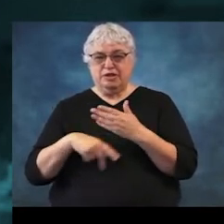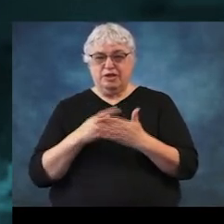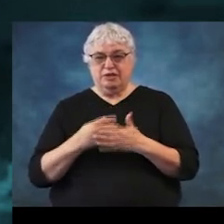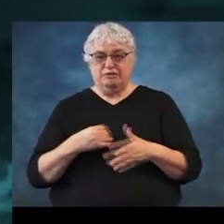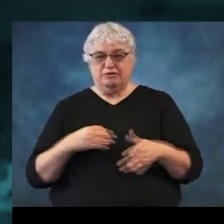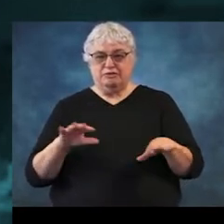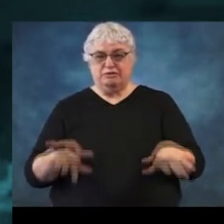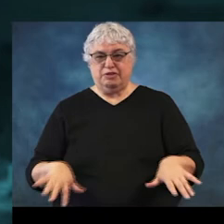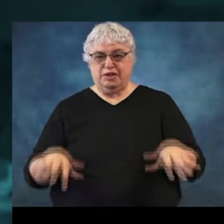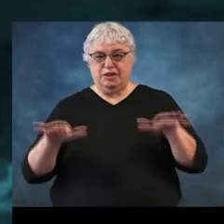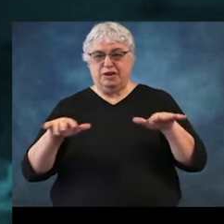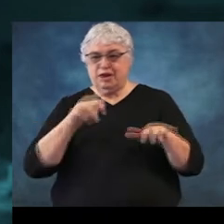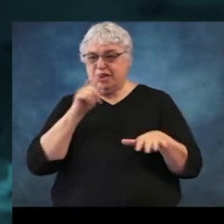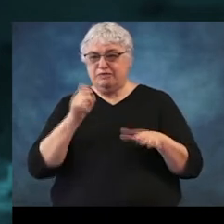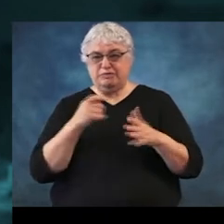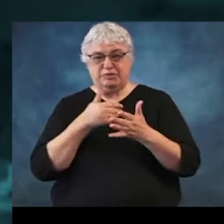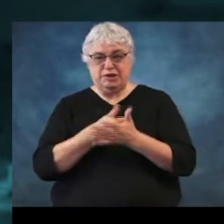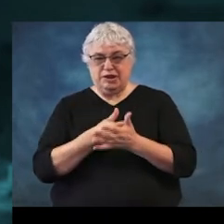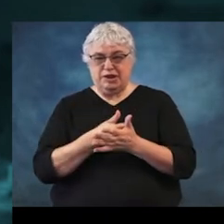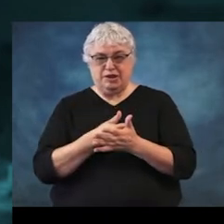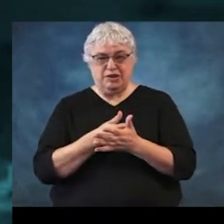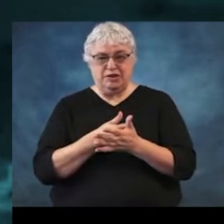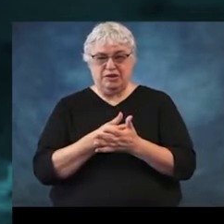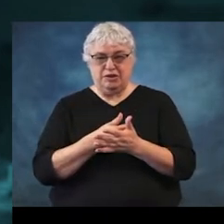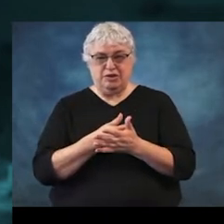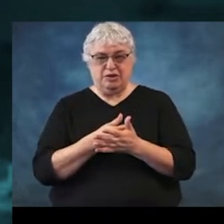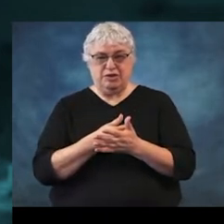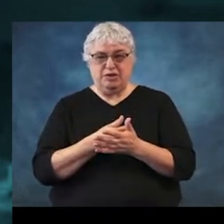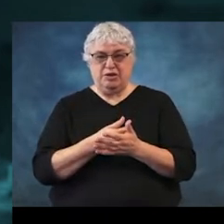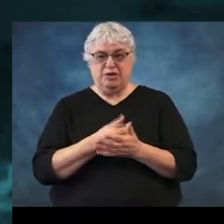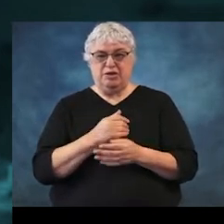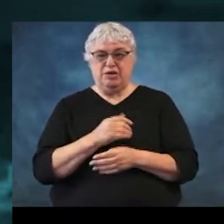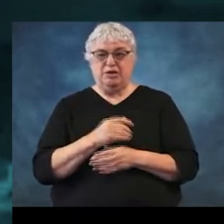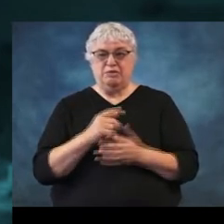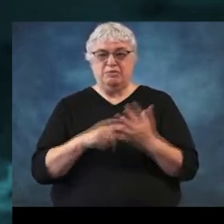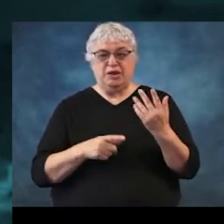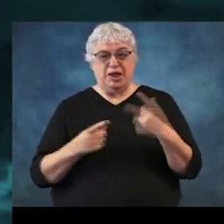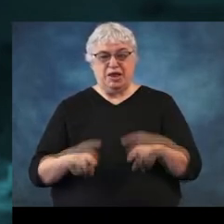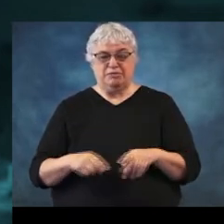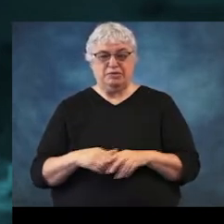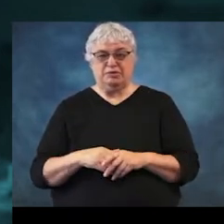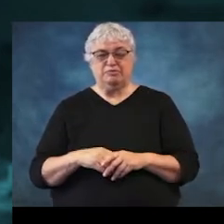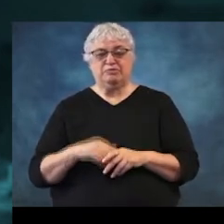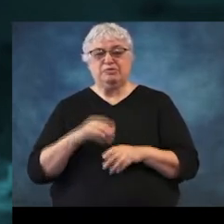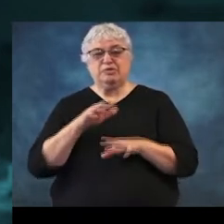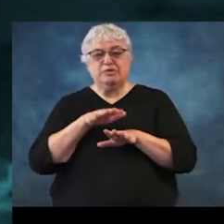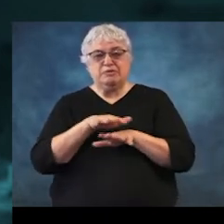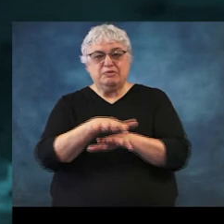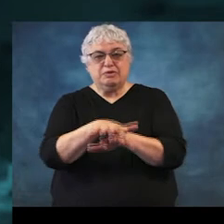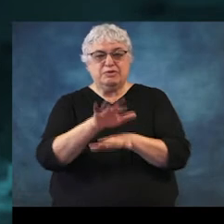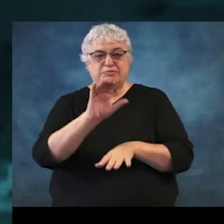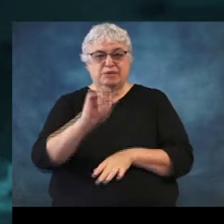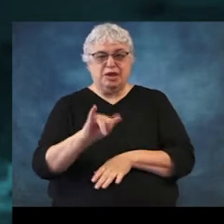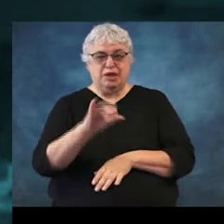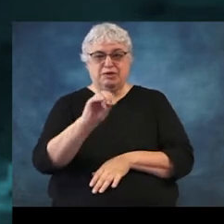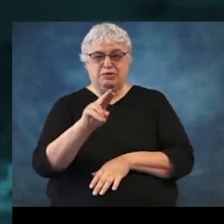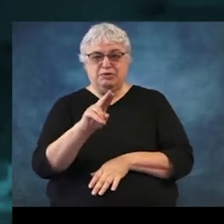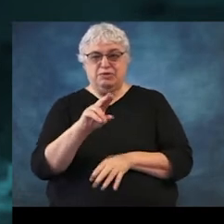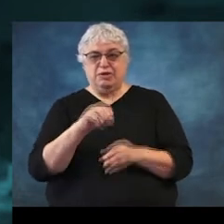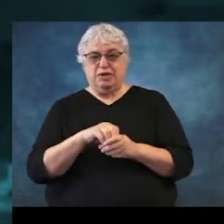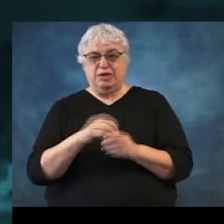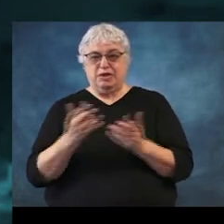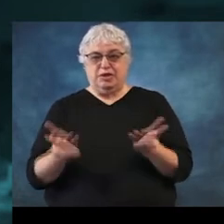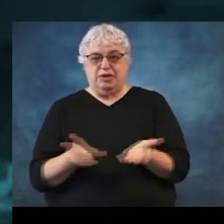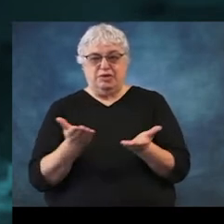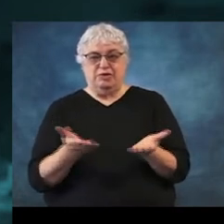of flooding and it doesn't have to be near a creek or a bayou. And simply what happens is the roadway systems in this